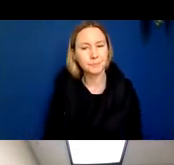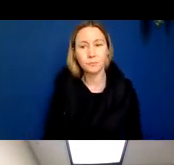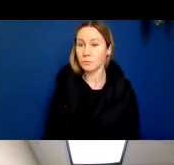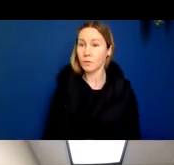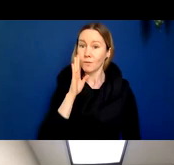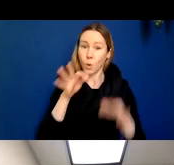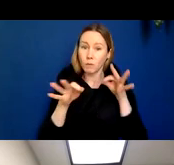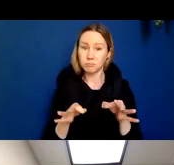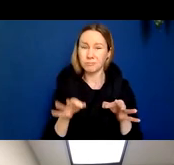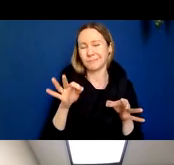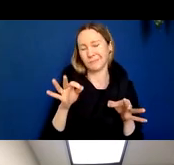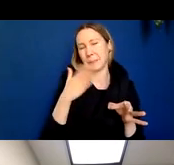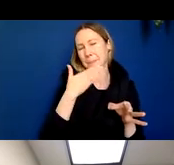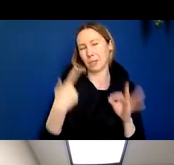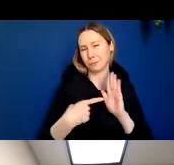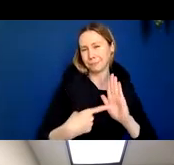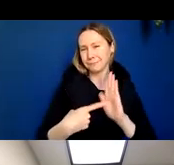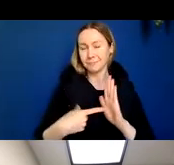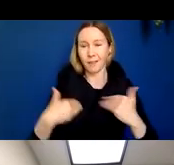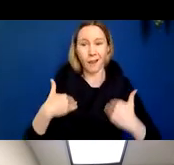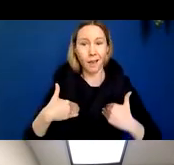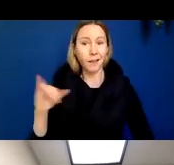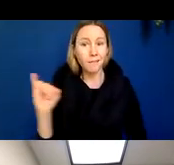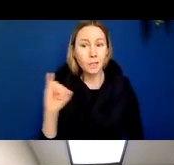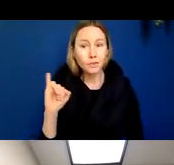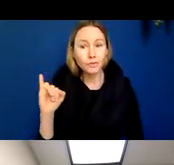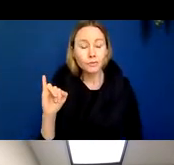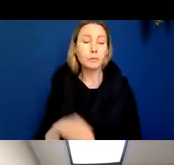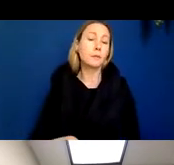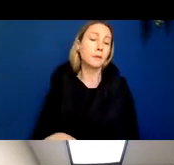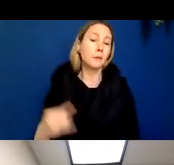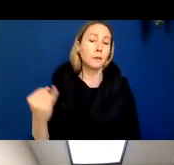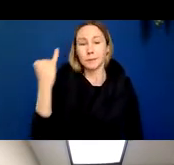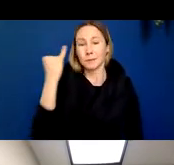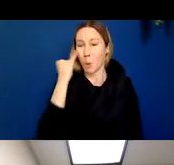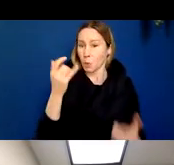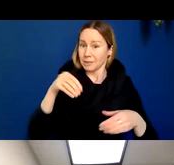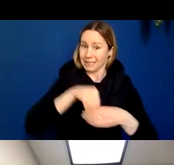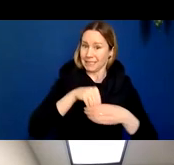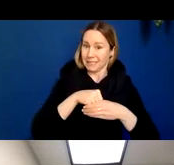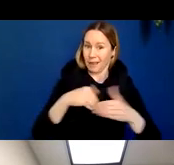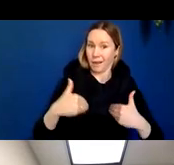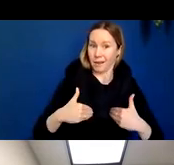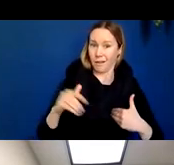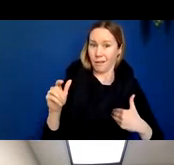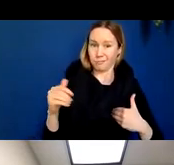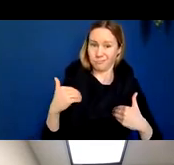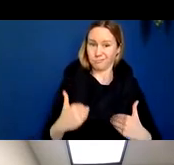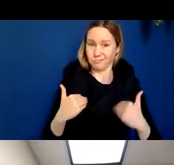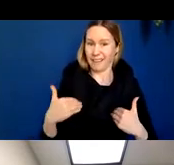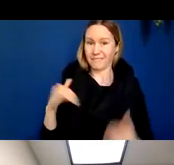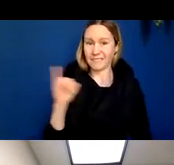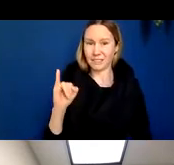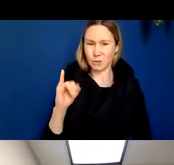talk just very briefly about a lung infection. Let's say this is what's happening inside of the lung when you have an infection. The alveolar